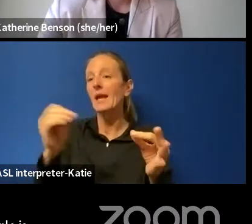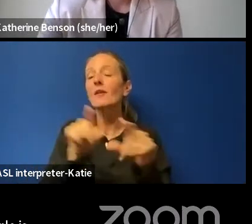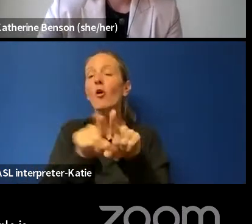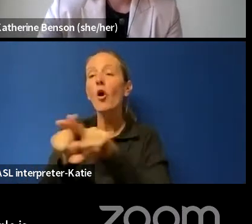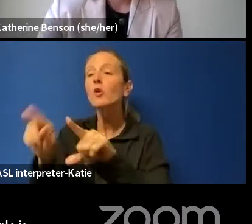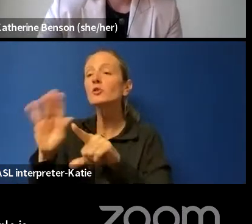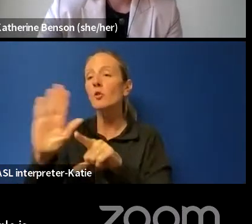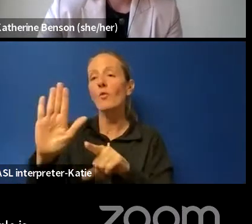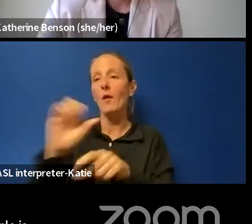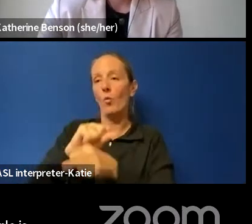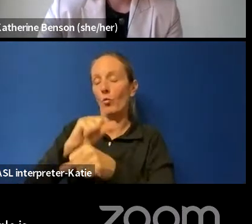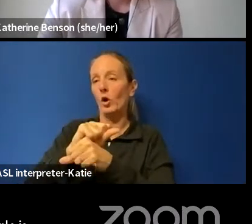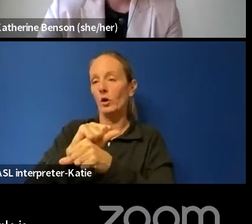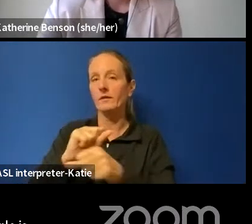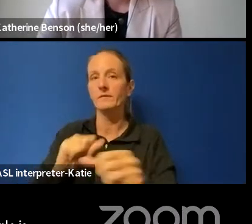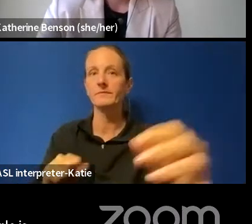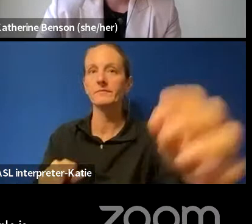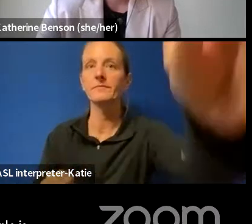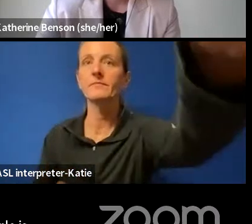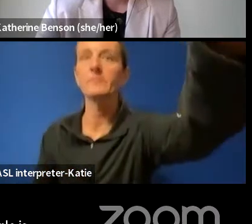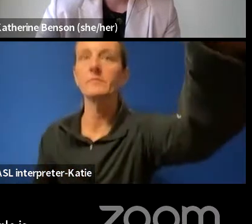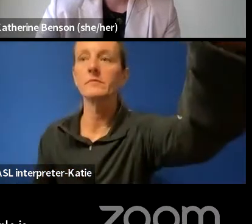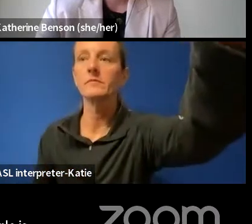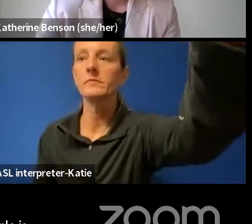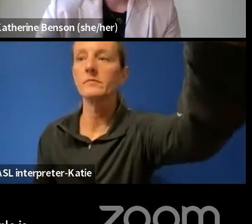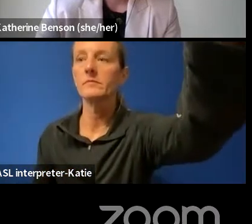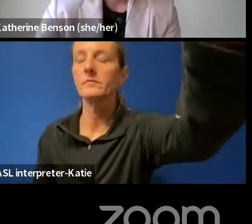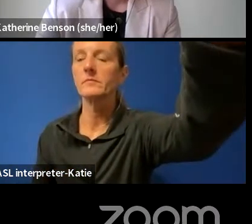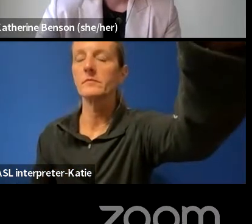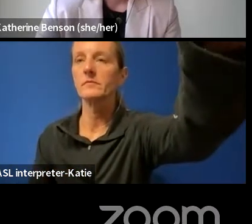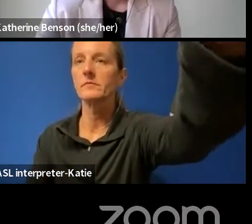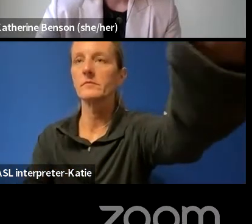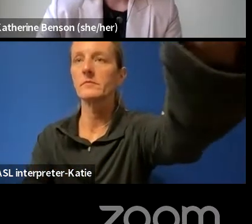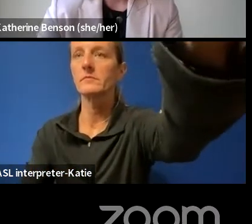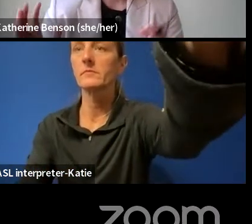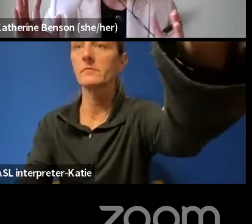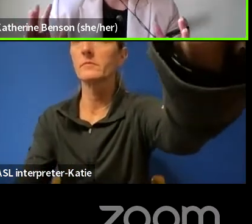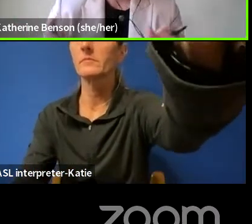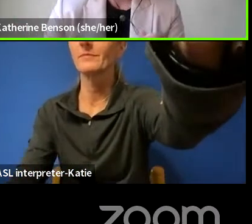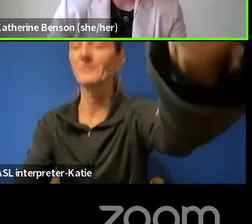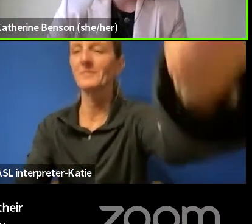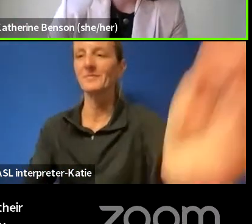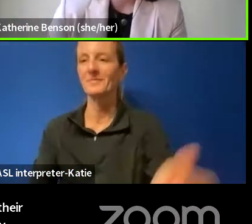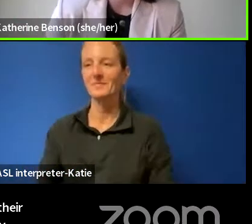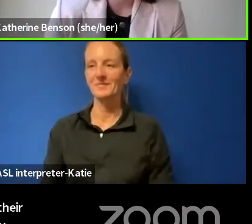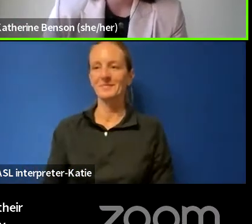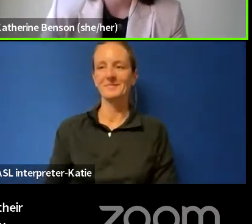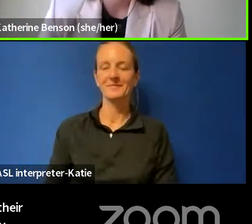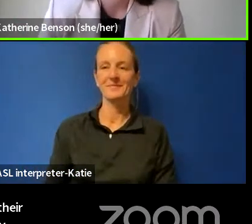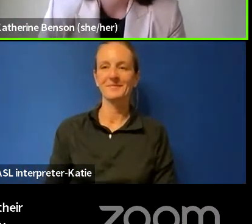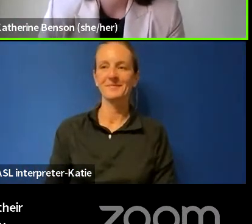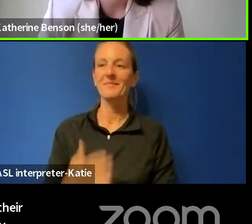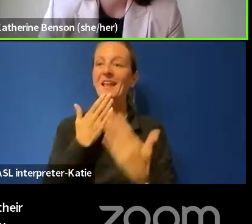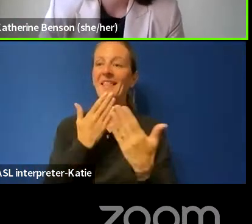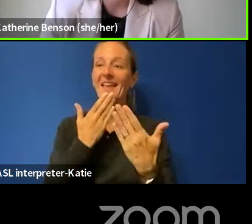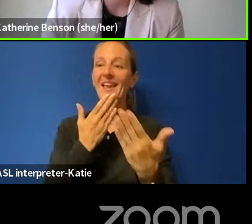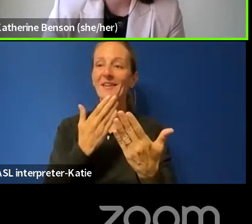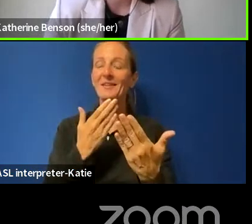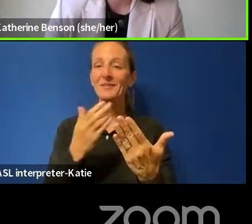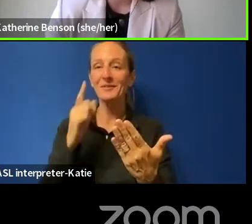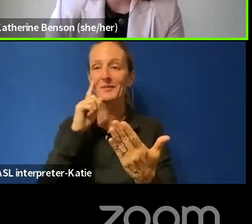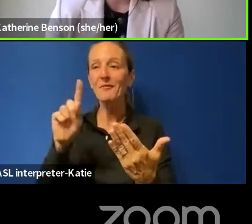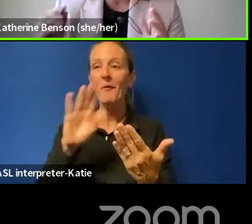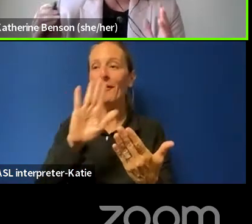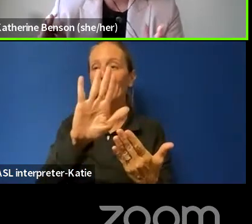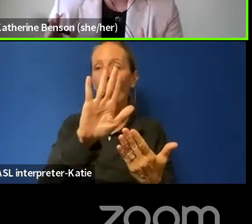much for your insights, um, Spencer and